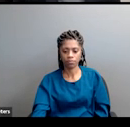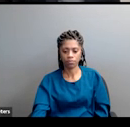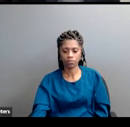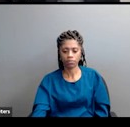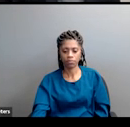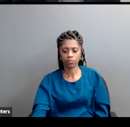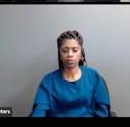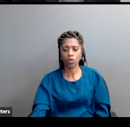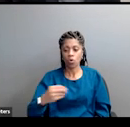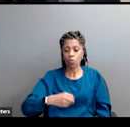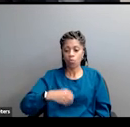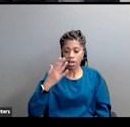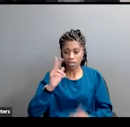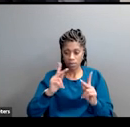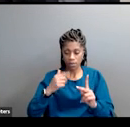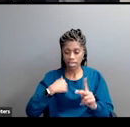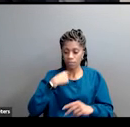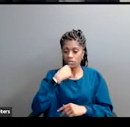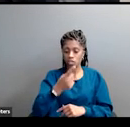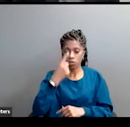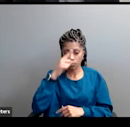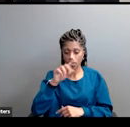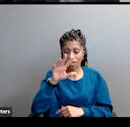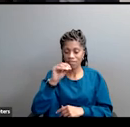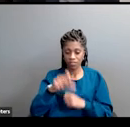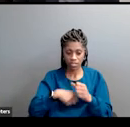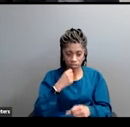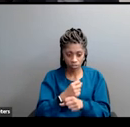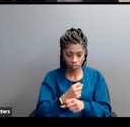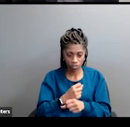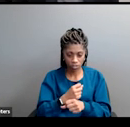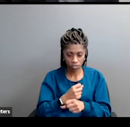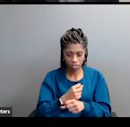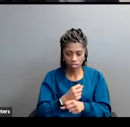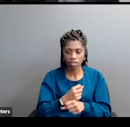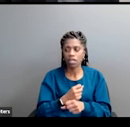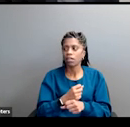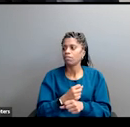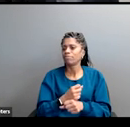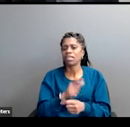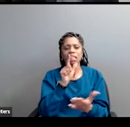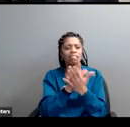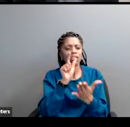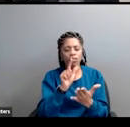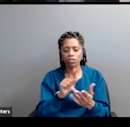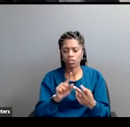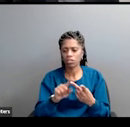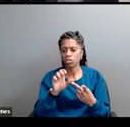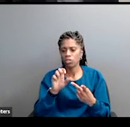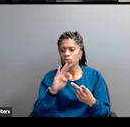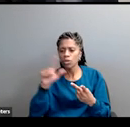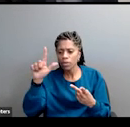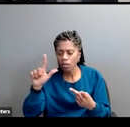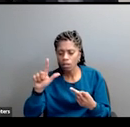years, immigrants are a direct threat. They're illegals. They're criminal illegals. They're pouring